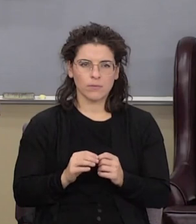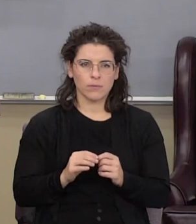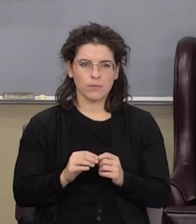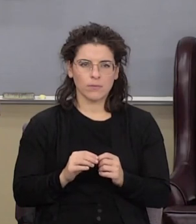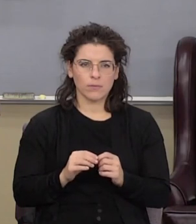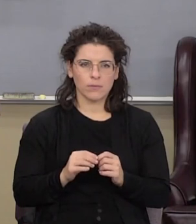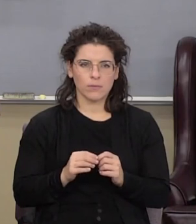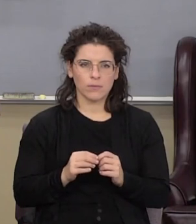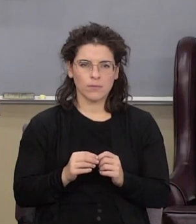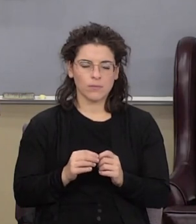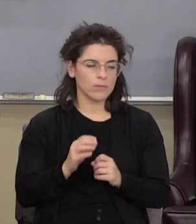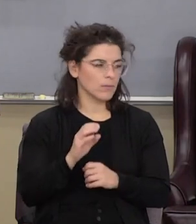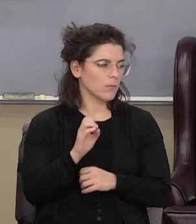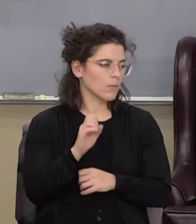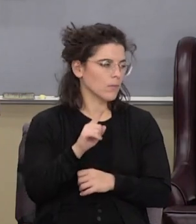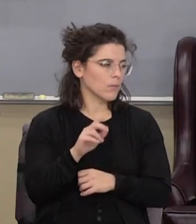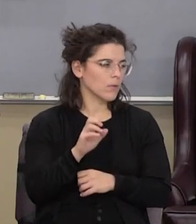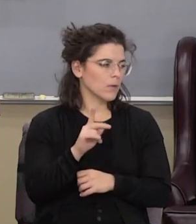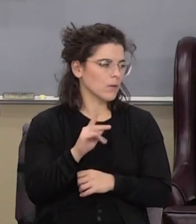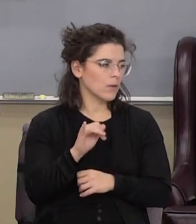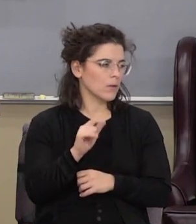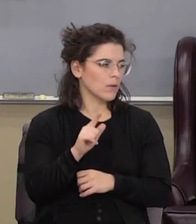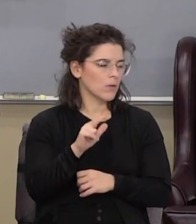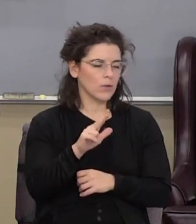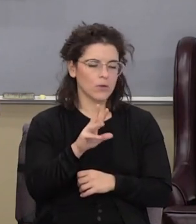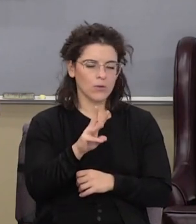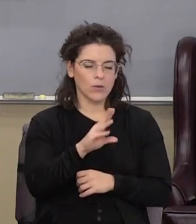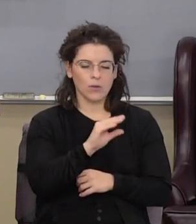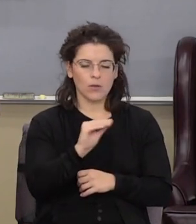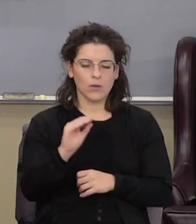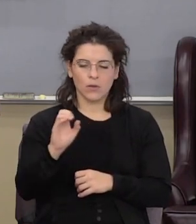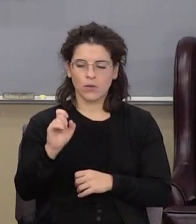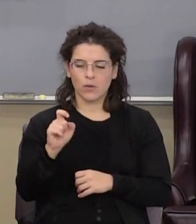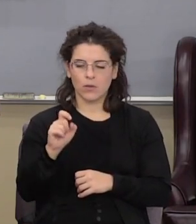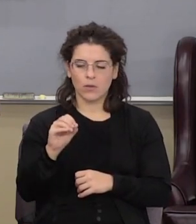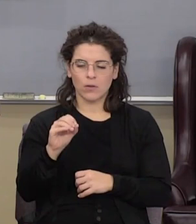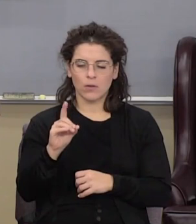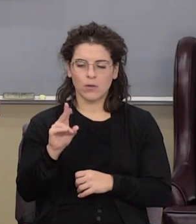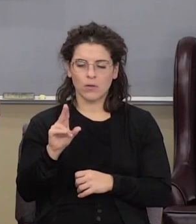and get Ezekiel thirty six in one hand and Exodus chapter twenty nine